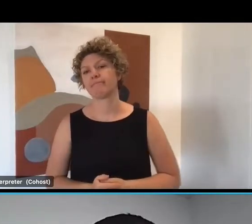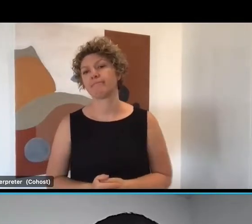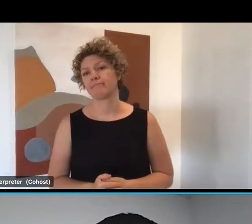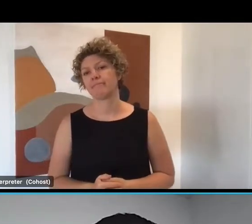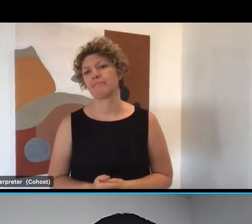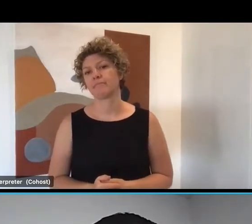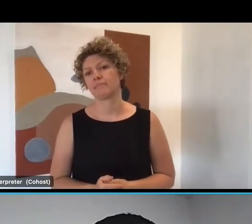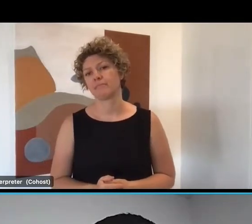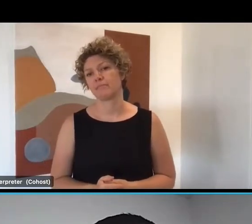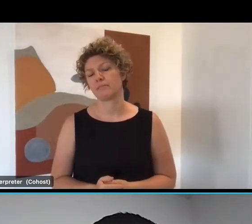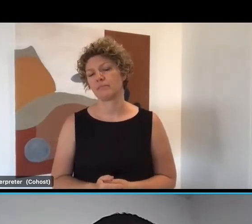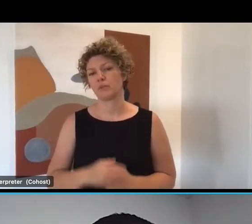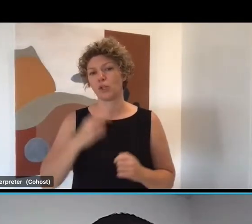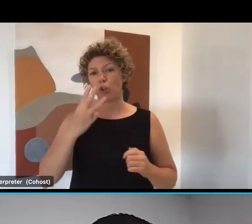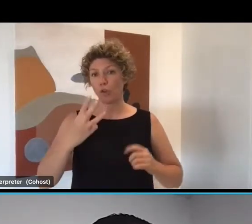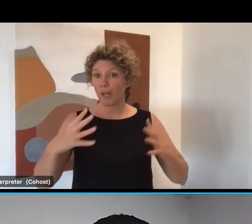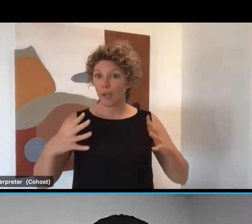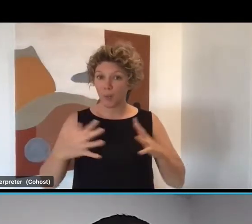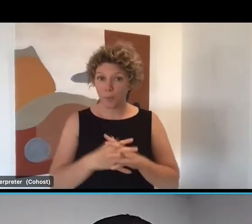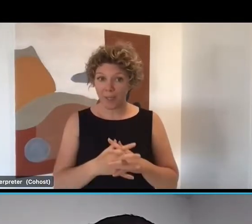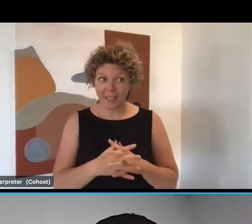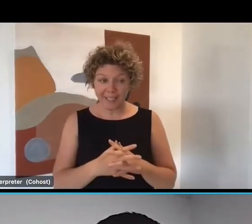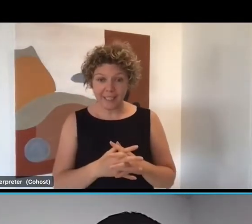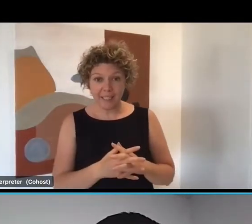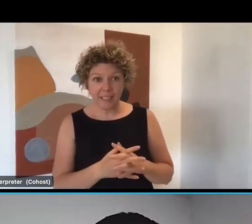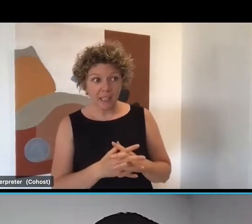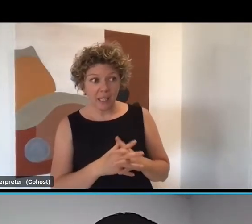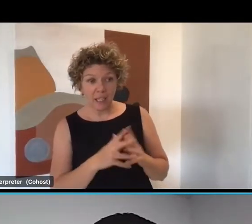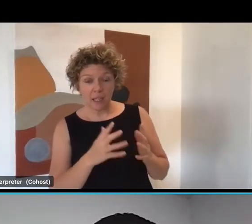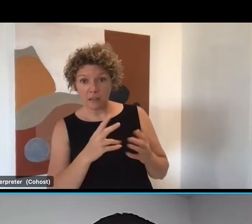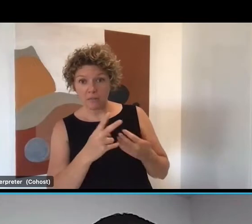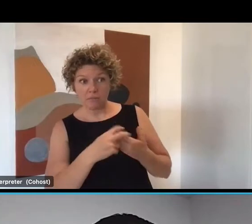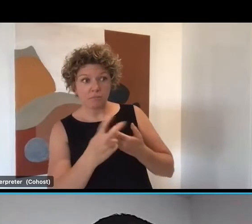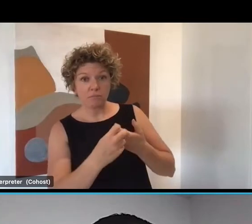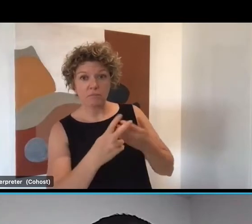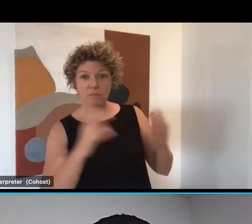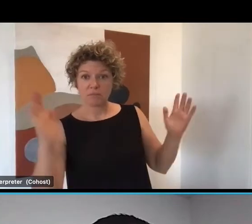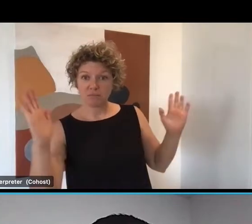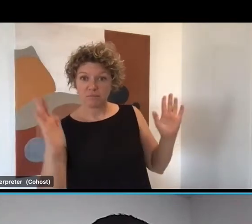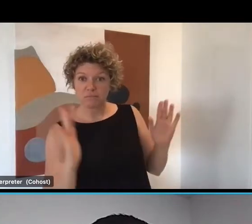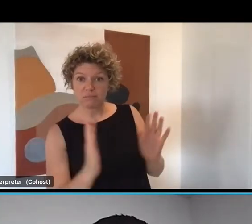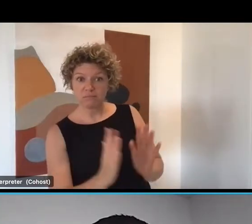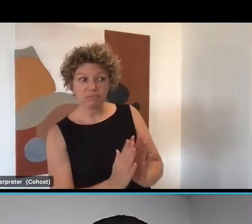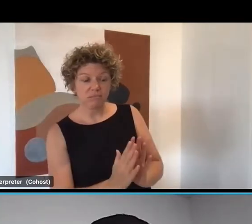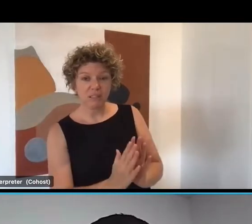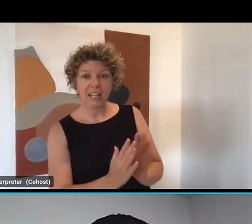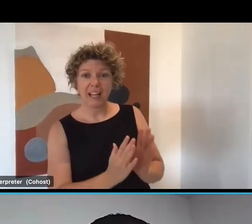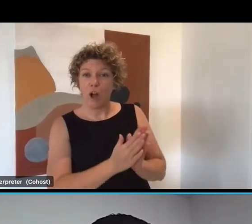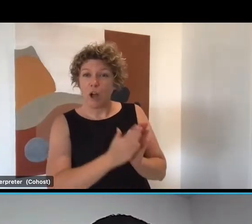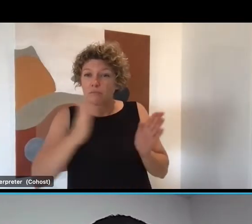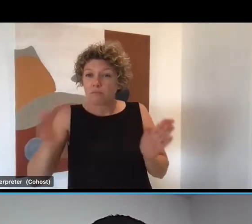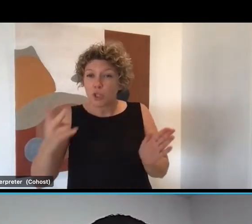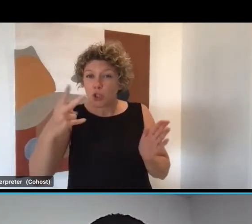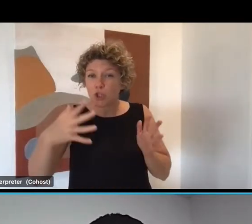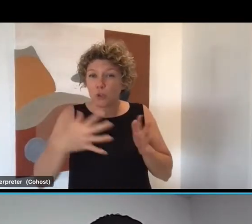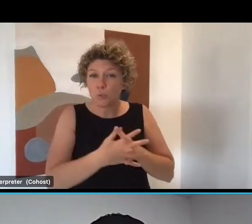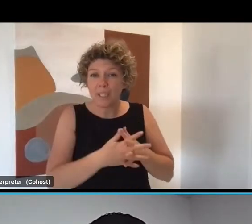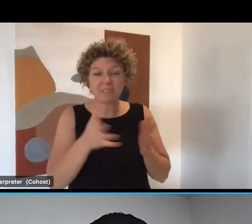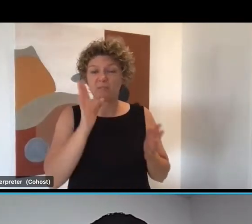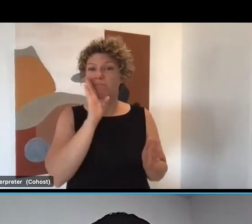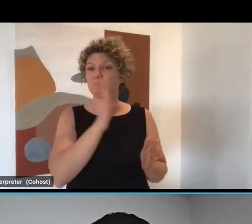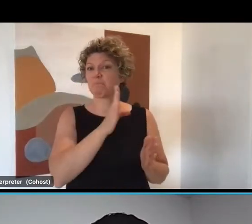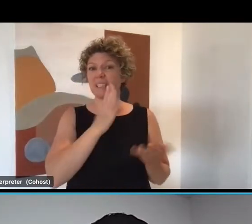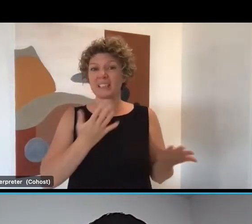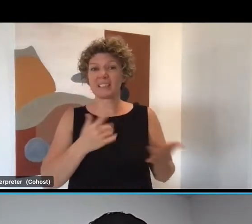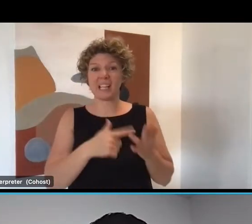is showing after three weeks half your candidates are gone. David your HR processes are longer than two weeks, you are missing candidates.